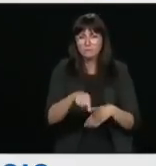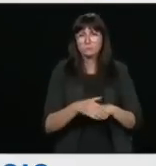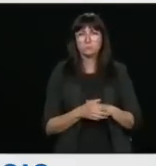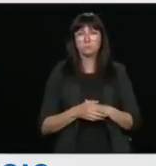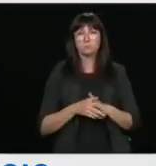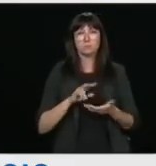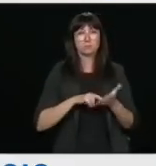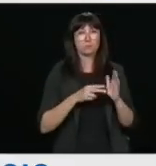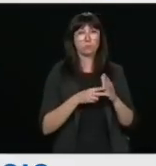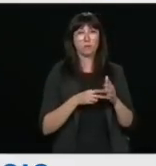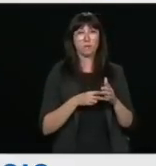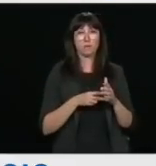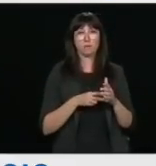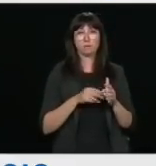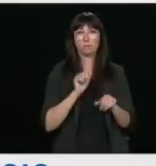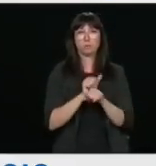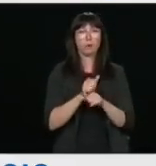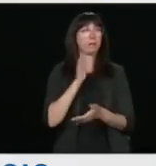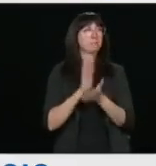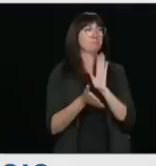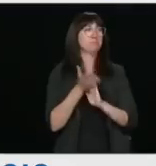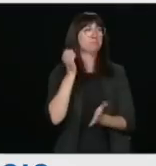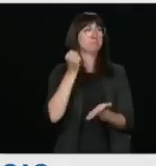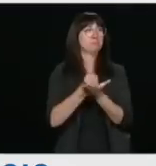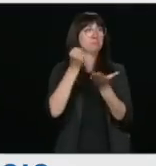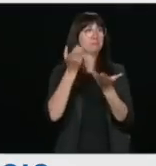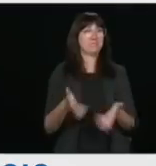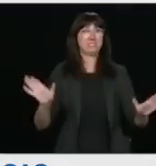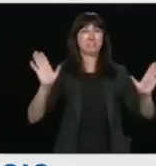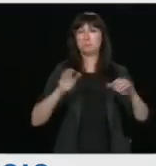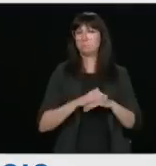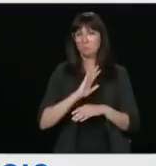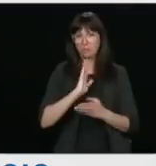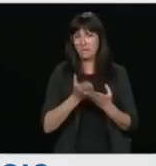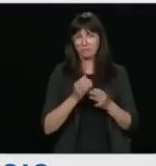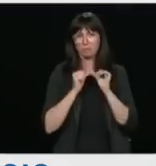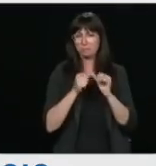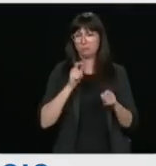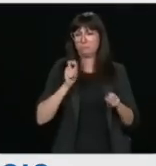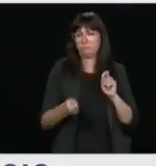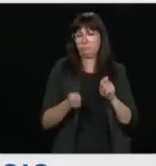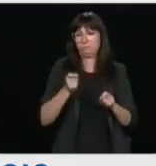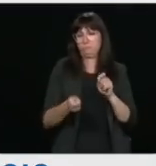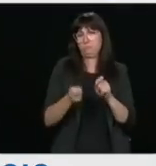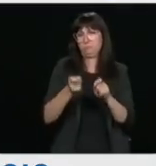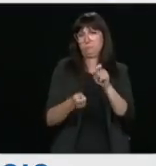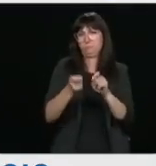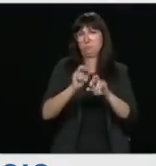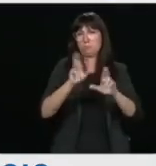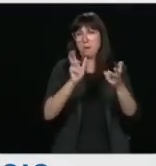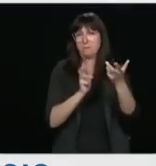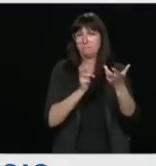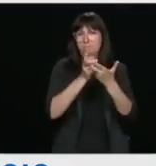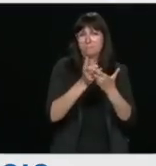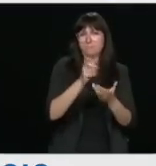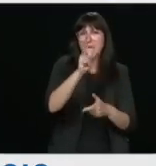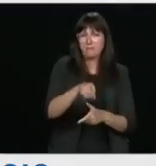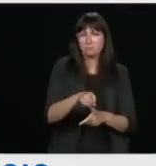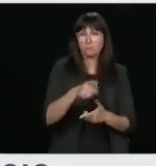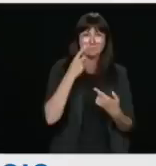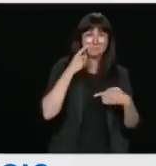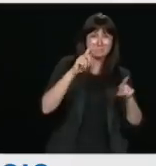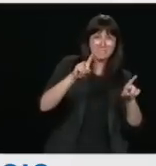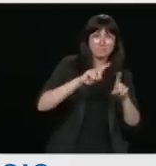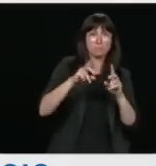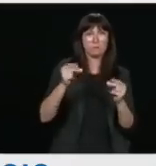need to continue to look at it because this is what Canadians will expect of us. They want us to be effective, but they want us to be effective in a democratic way respecting